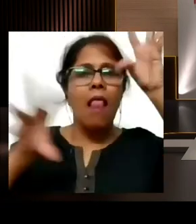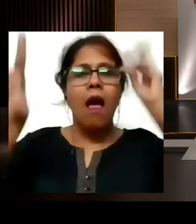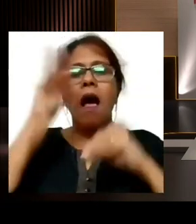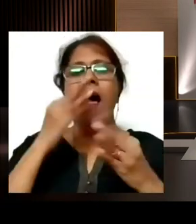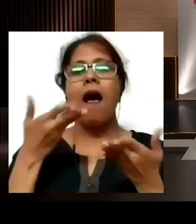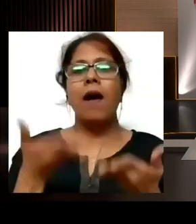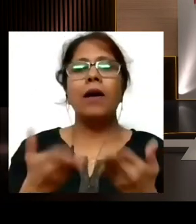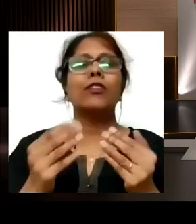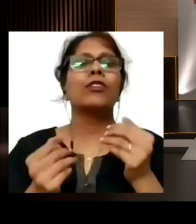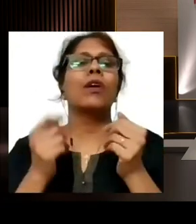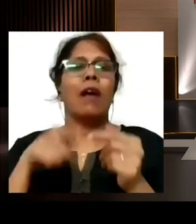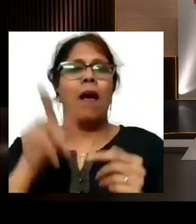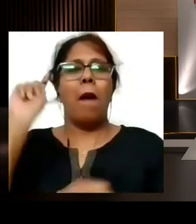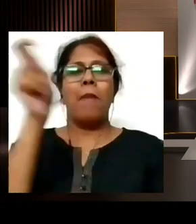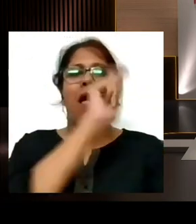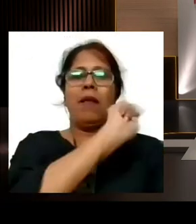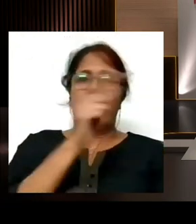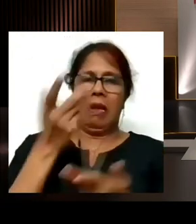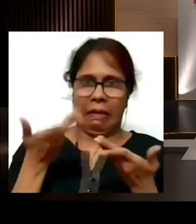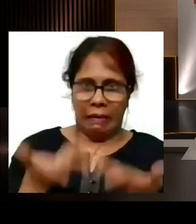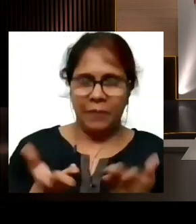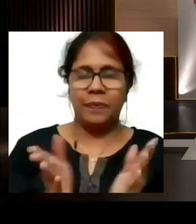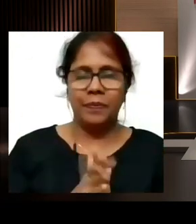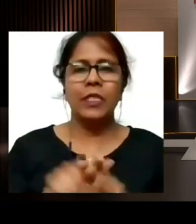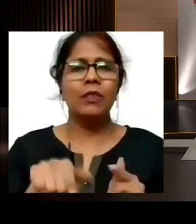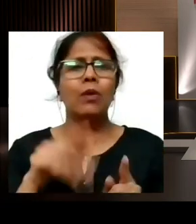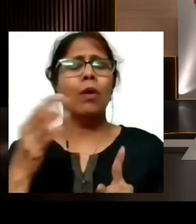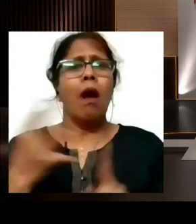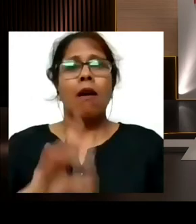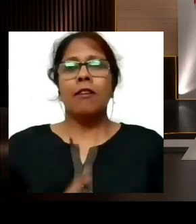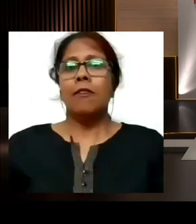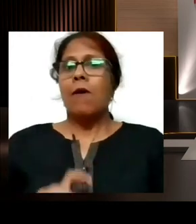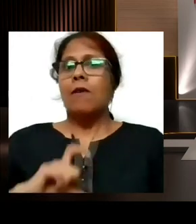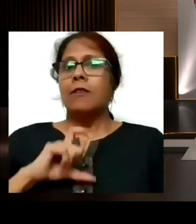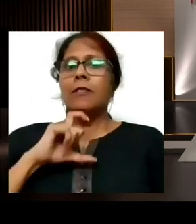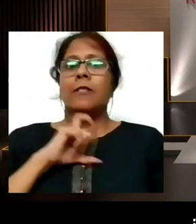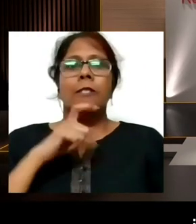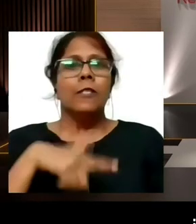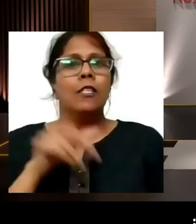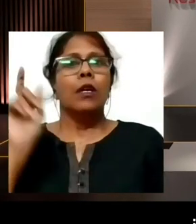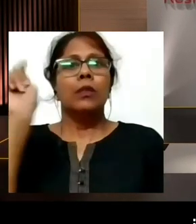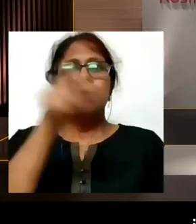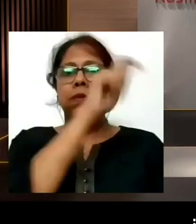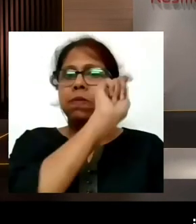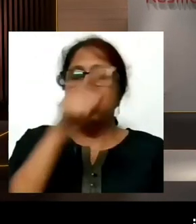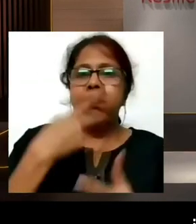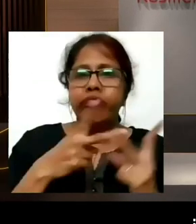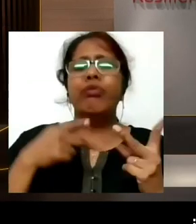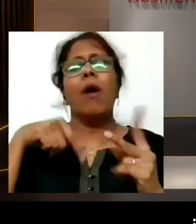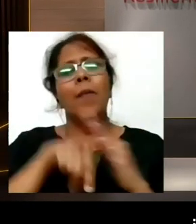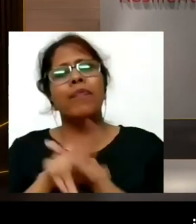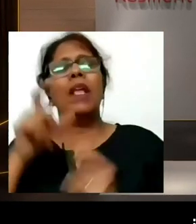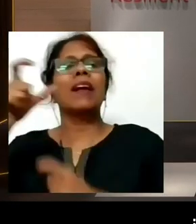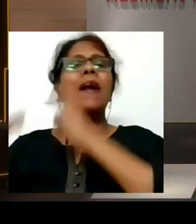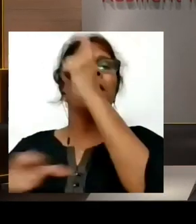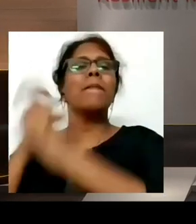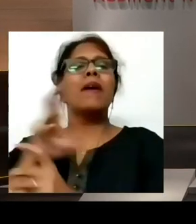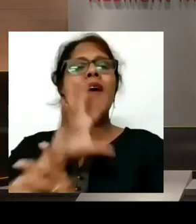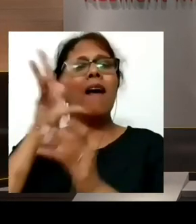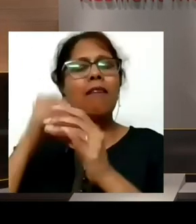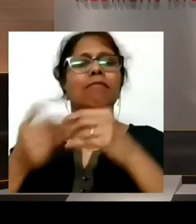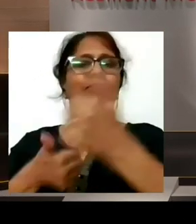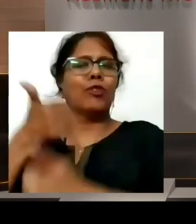This newfound confidence that I learned through sport, I started participating in various intra-company badminton competition.